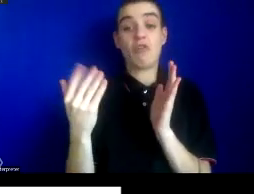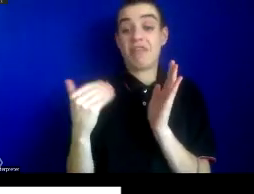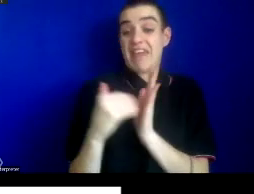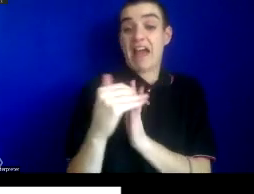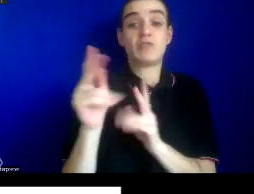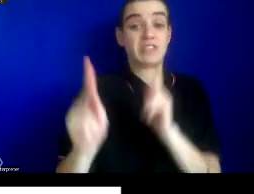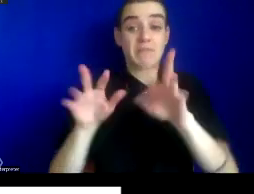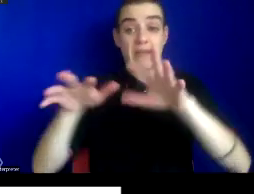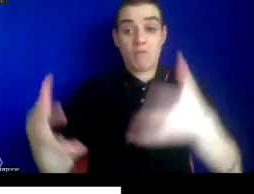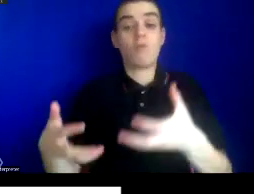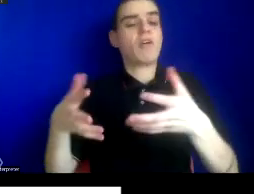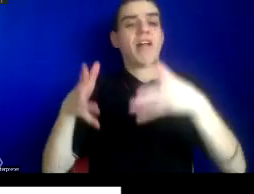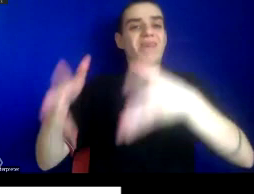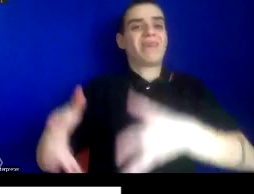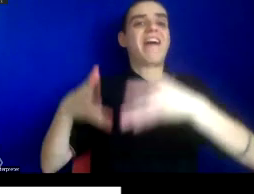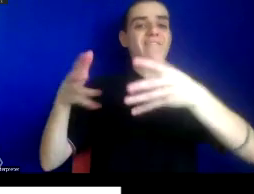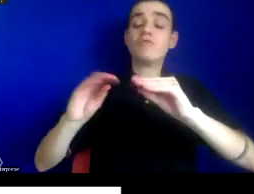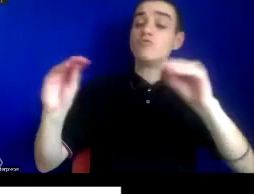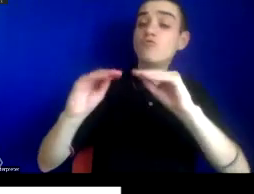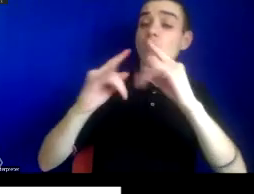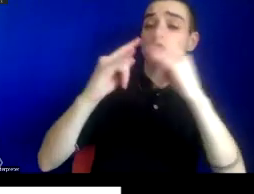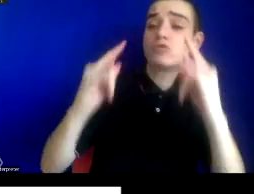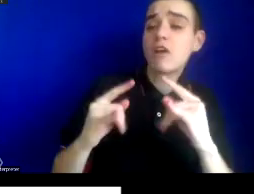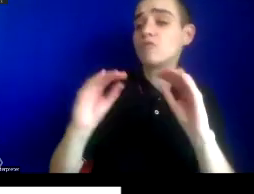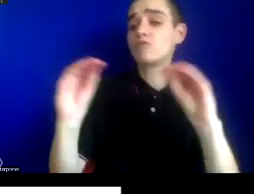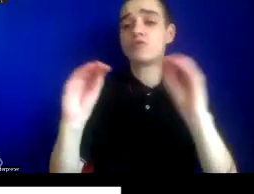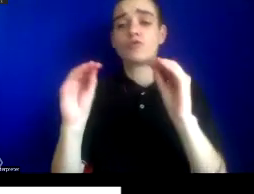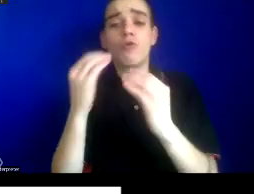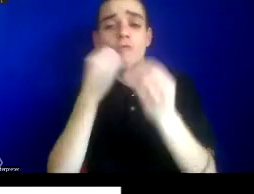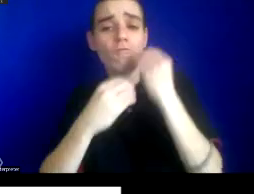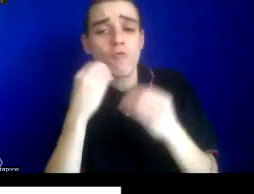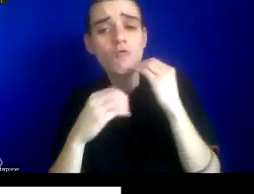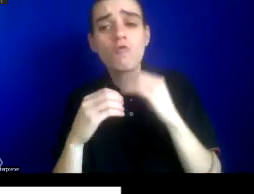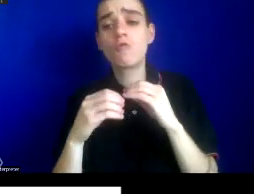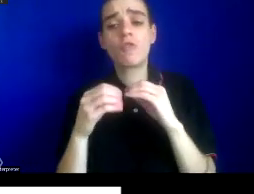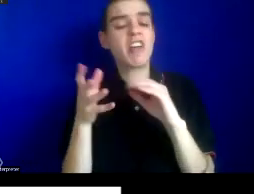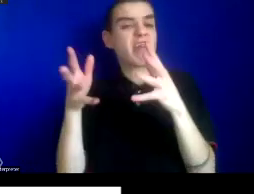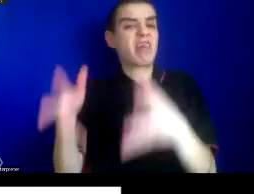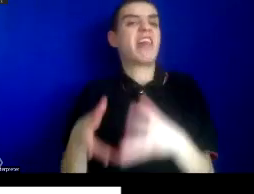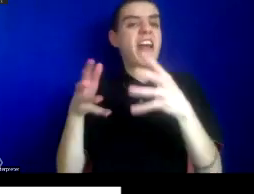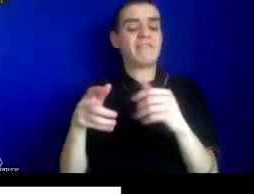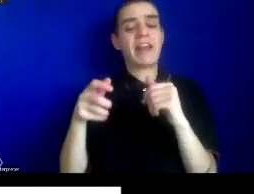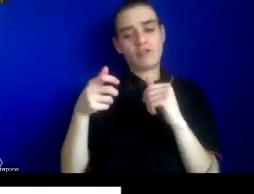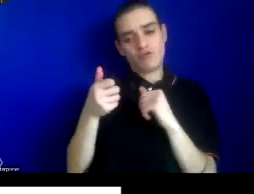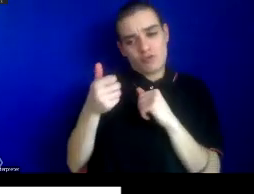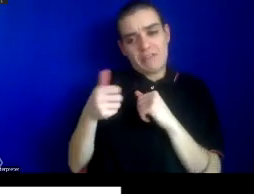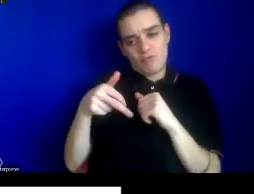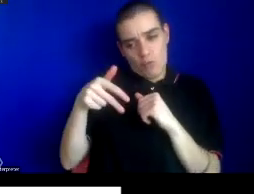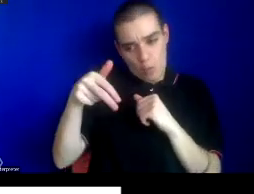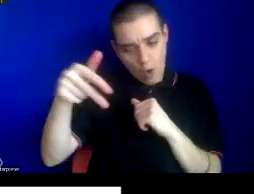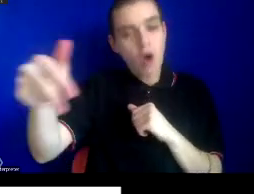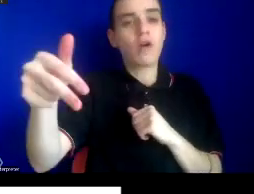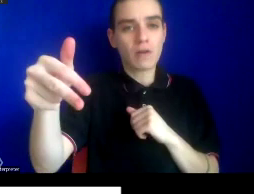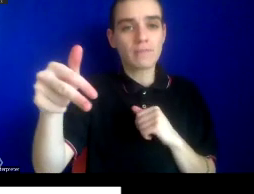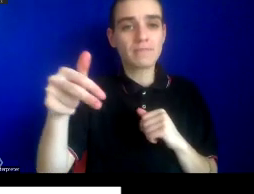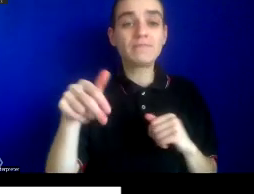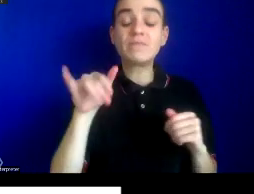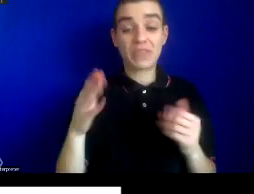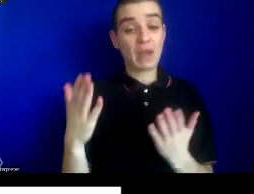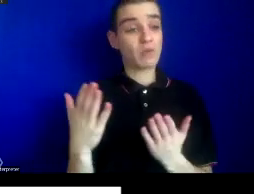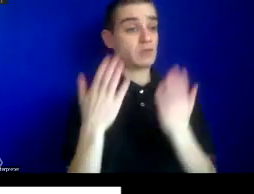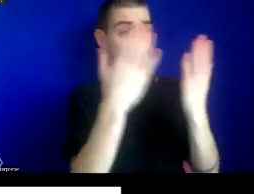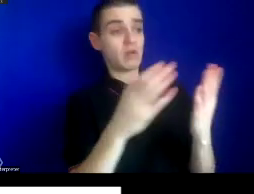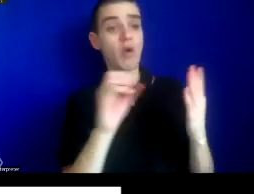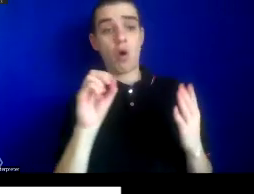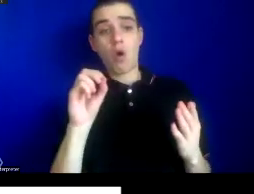or shelter in the Arabian desert, or force them to cross it on foot. This grim fact was raised by the Ottoman and Persian